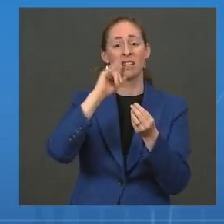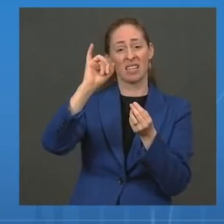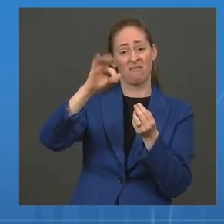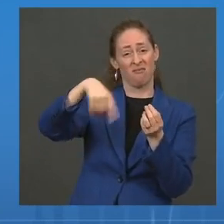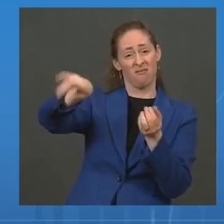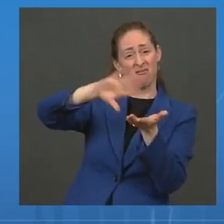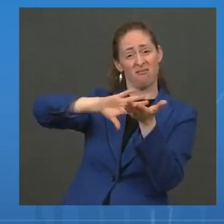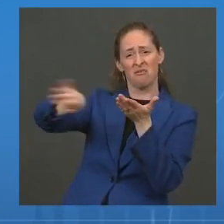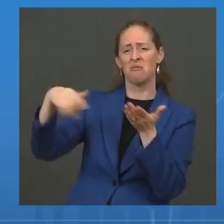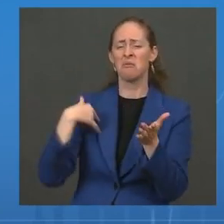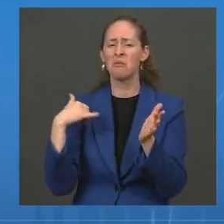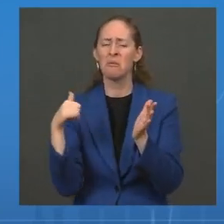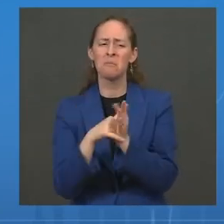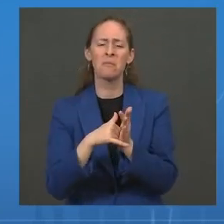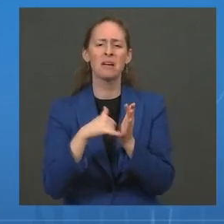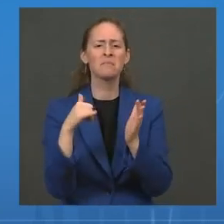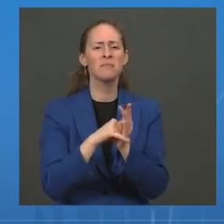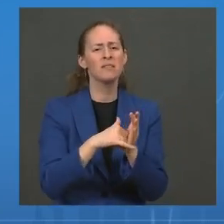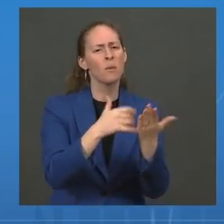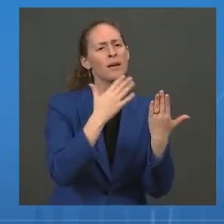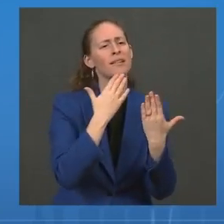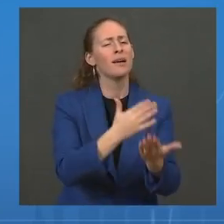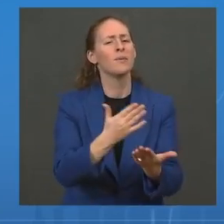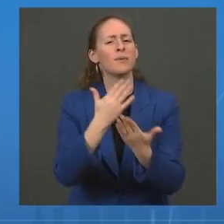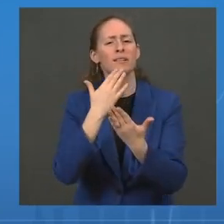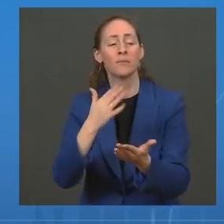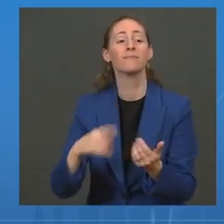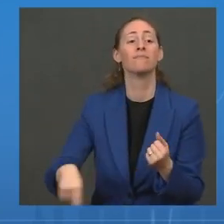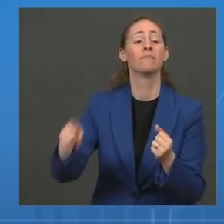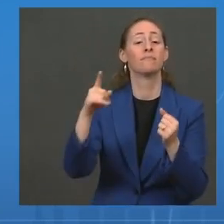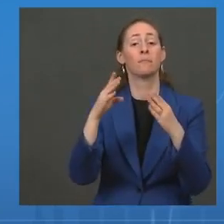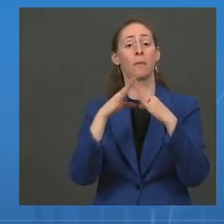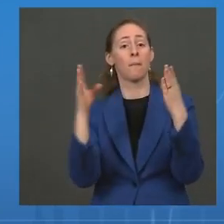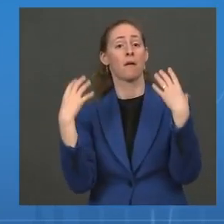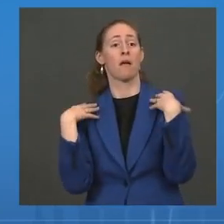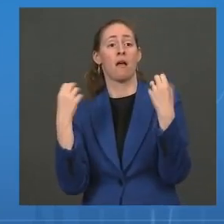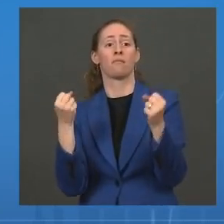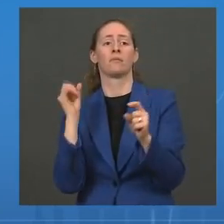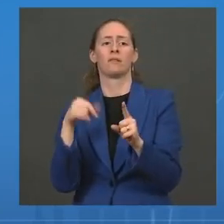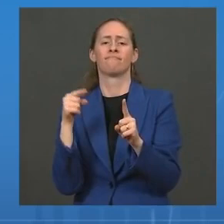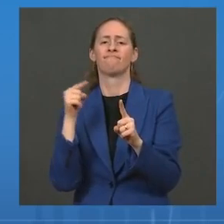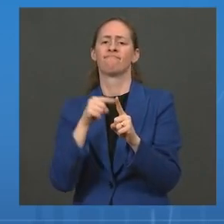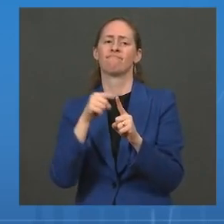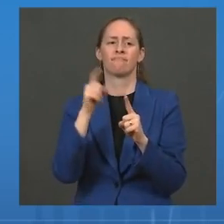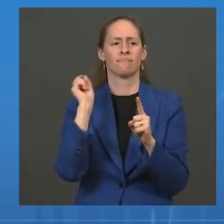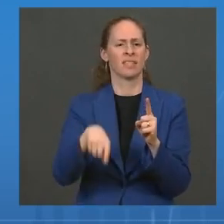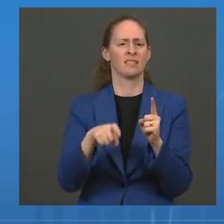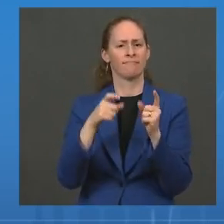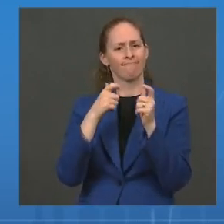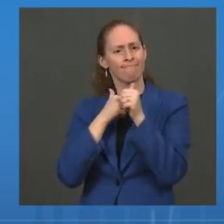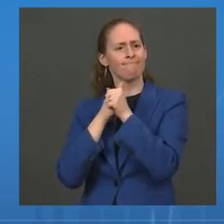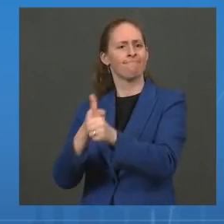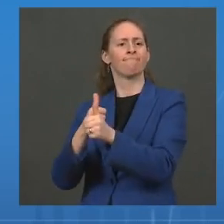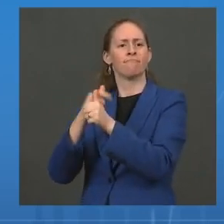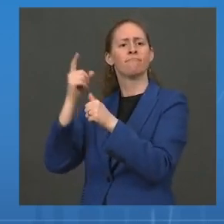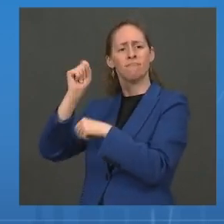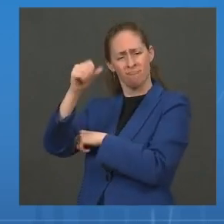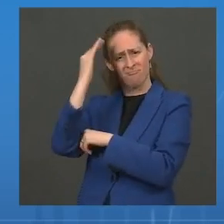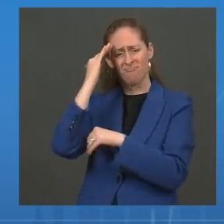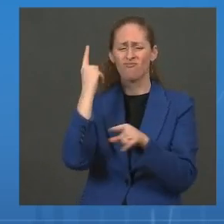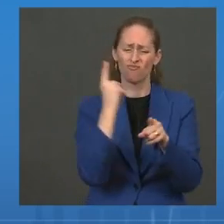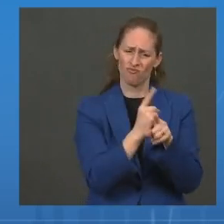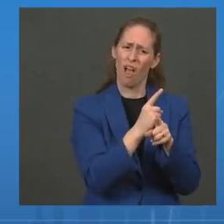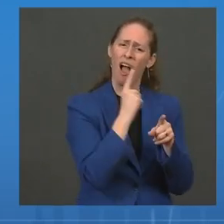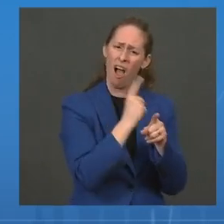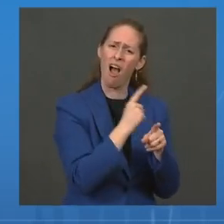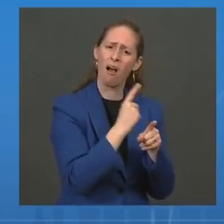Achieving health equity, it is mission critical for the Biden-Harris administration and not simply because it's the right thing to do. There is absolutely no way forward,